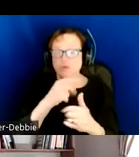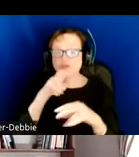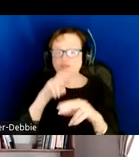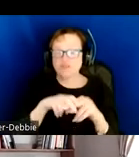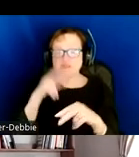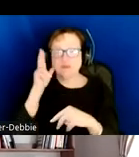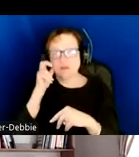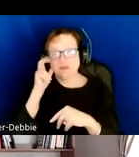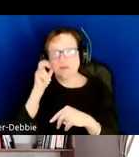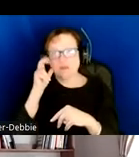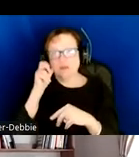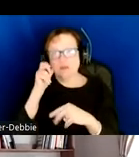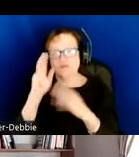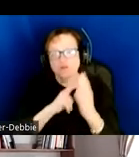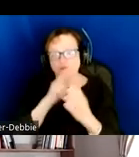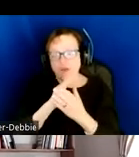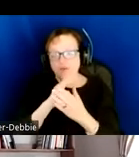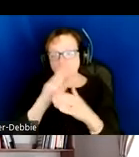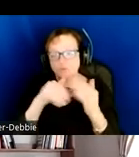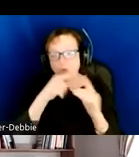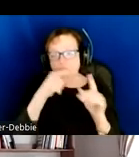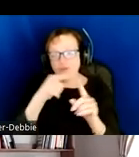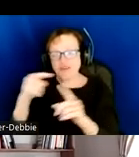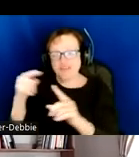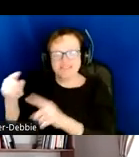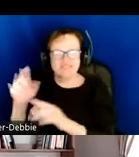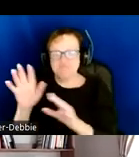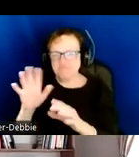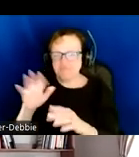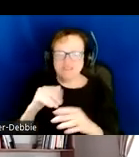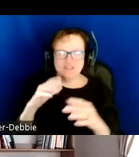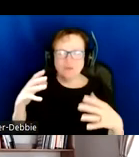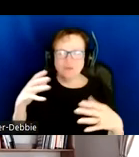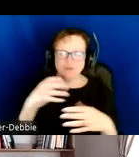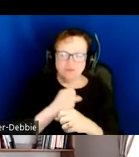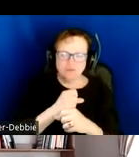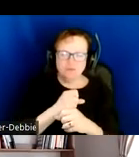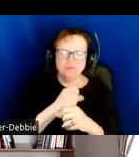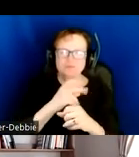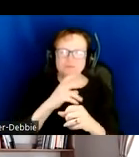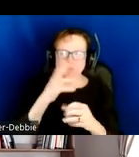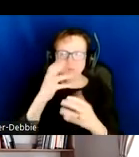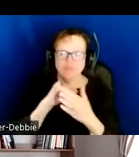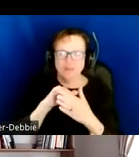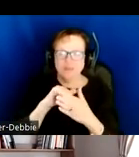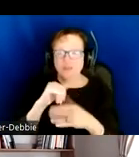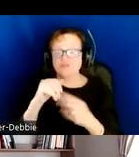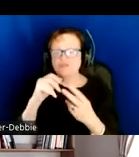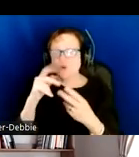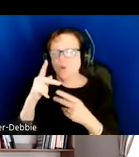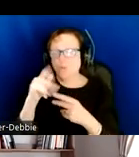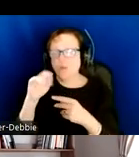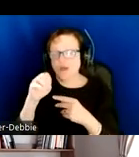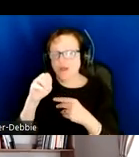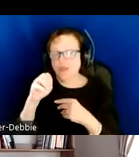listening to all these points, and that would be insane. We'd like to support sports formats other than HiCharts, and in the far